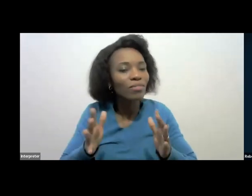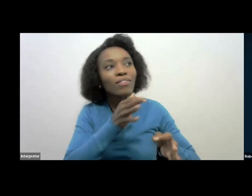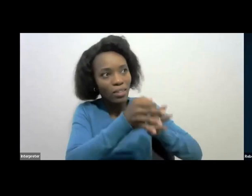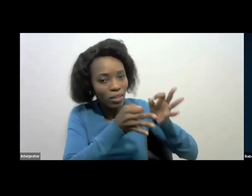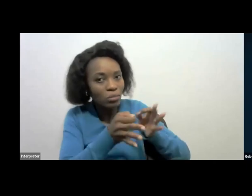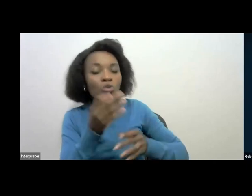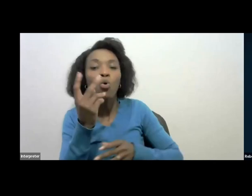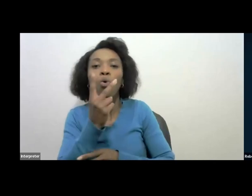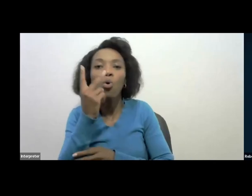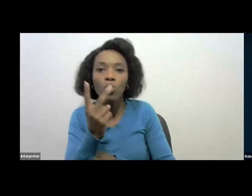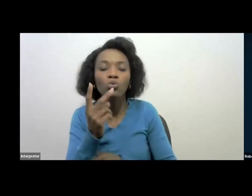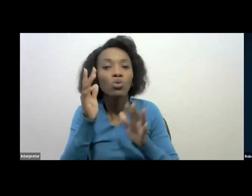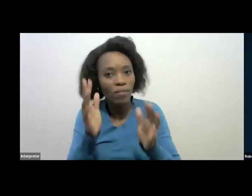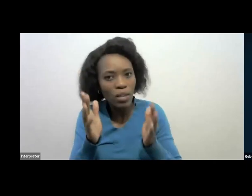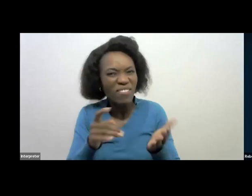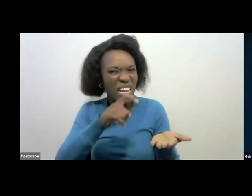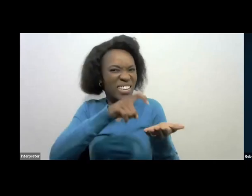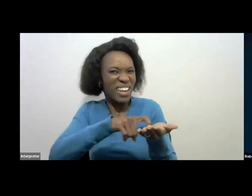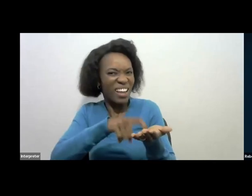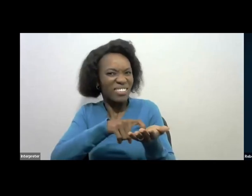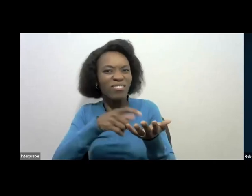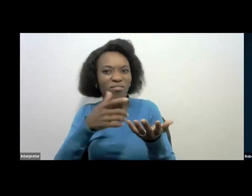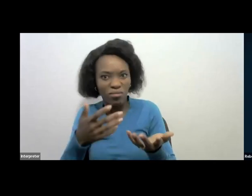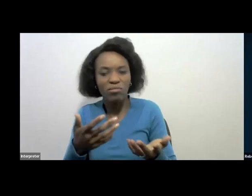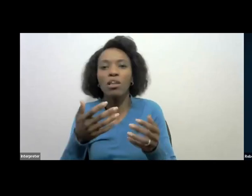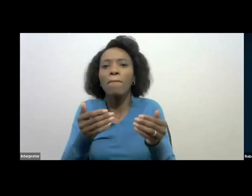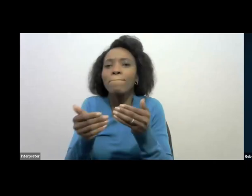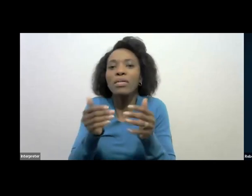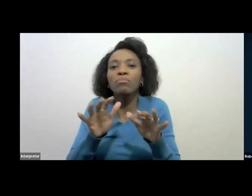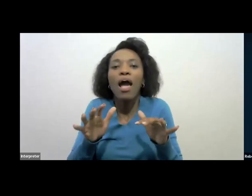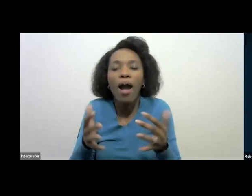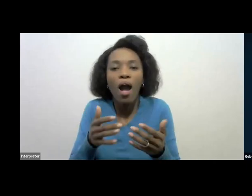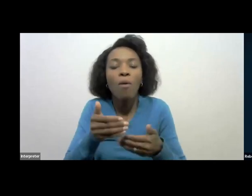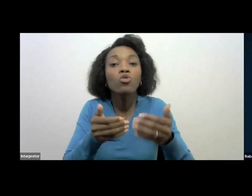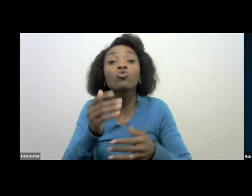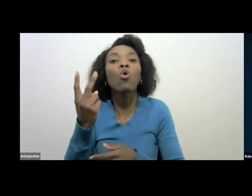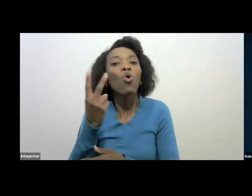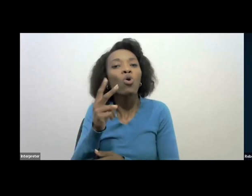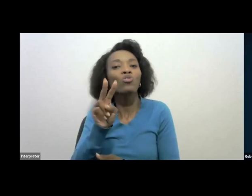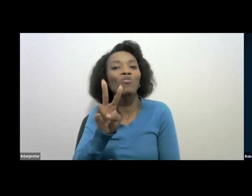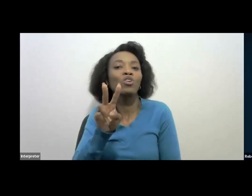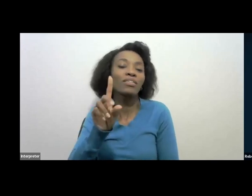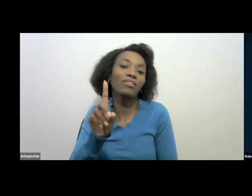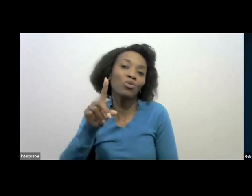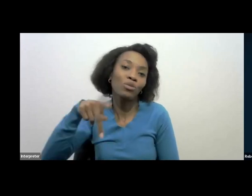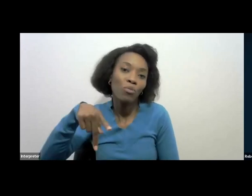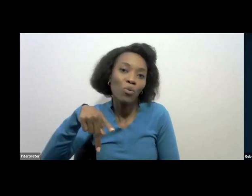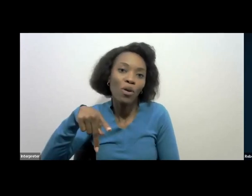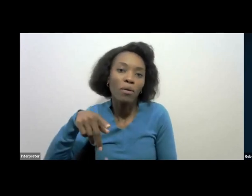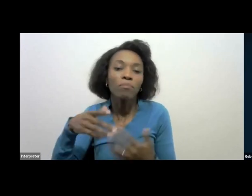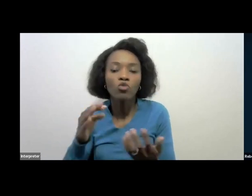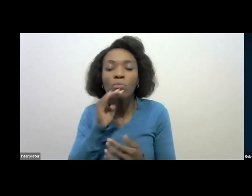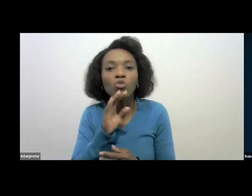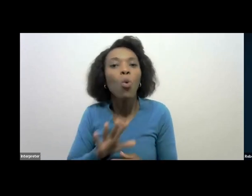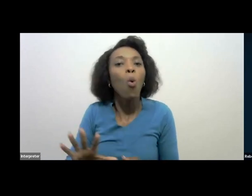insights about debt management process, and also the voluntary disclosure program. If you look at all